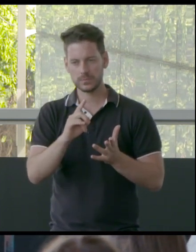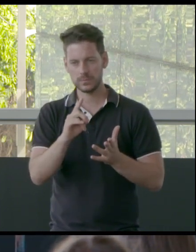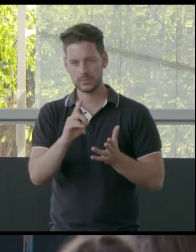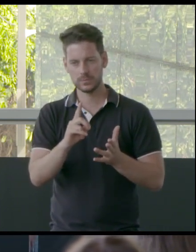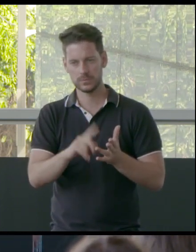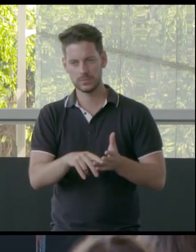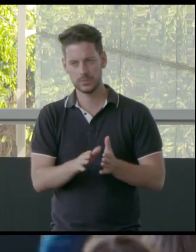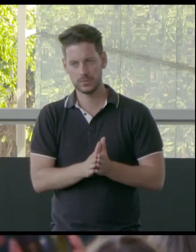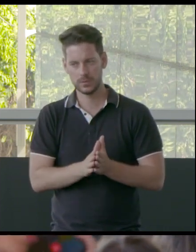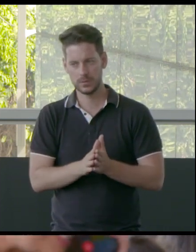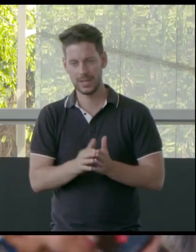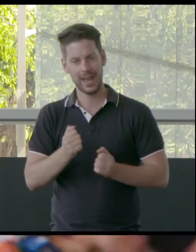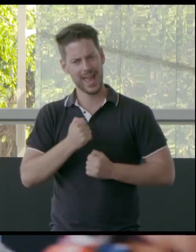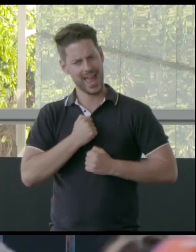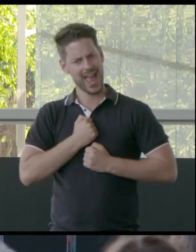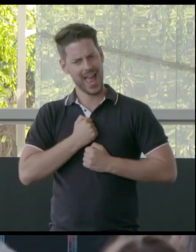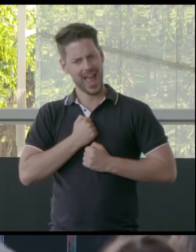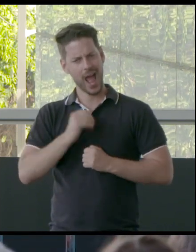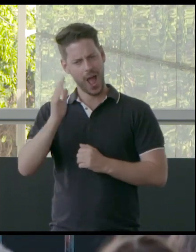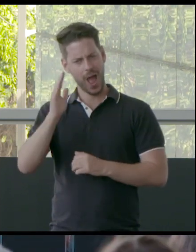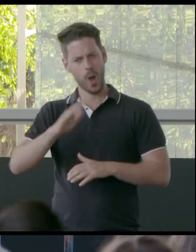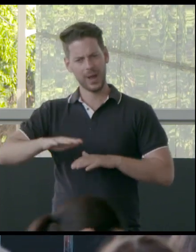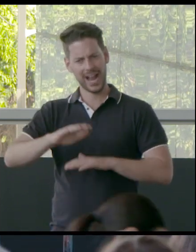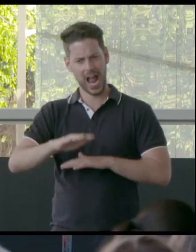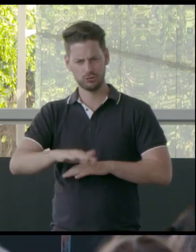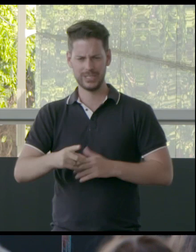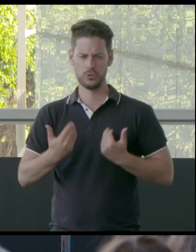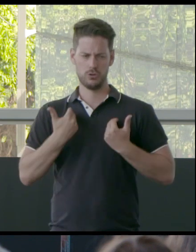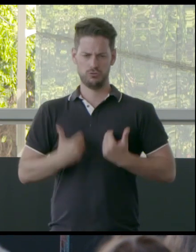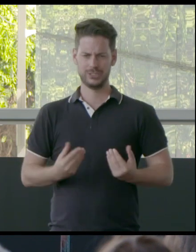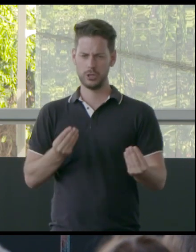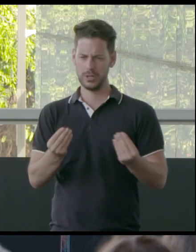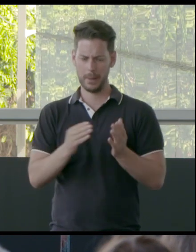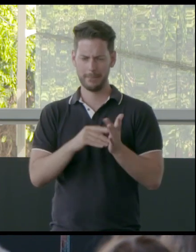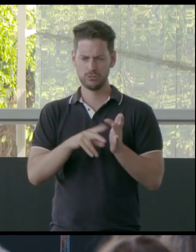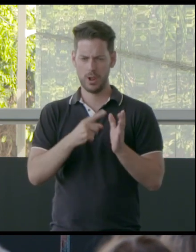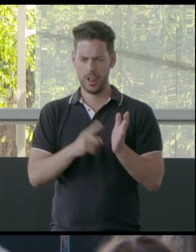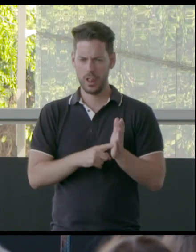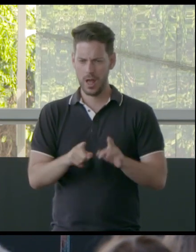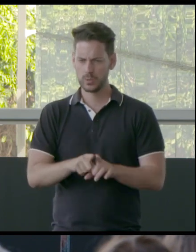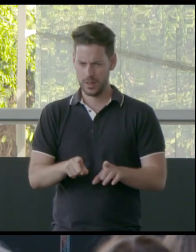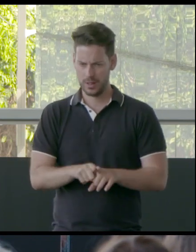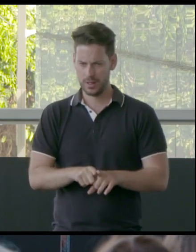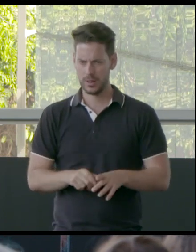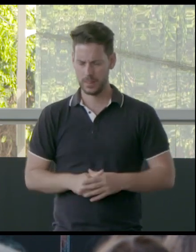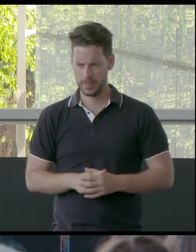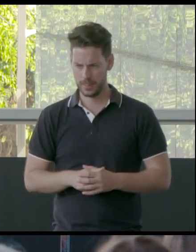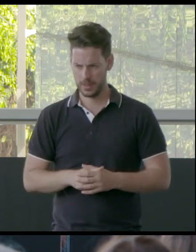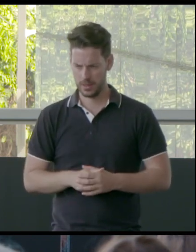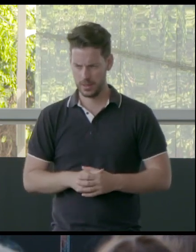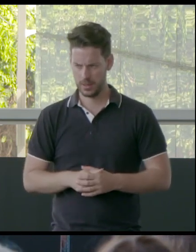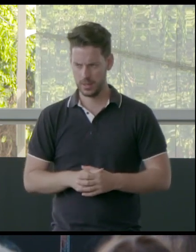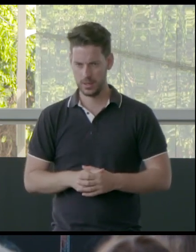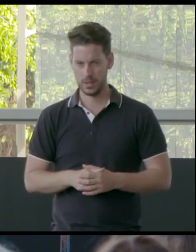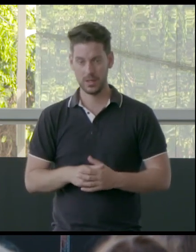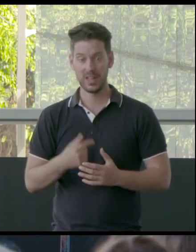So actually, you know, our country is very rich in minerals as well. And so our